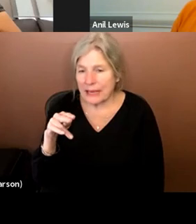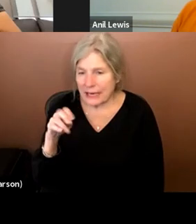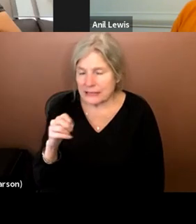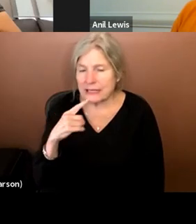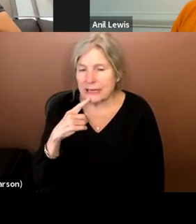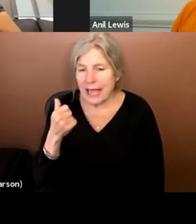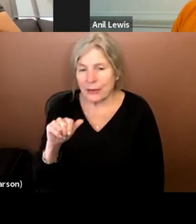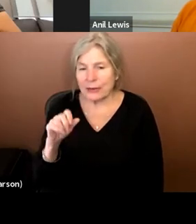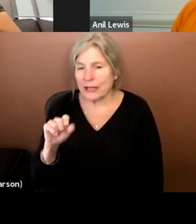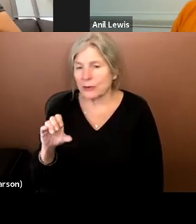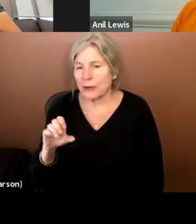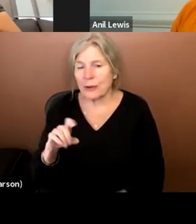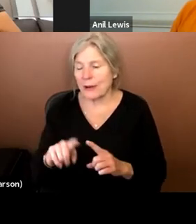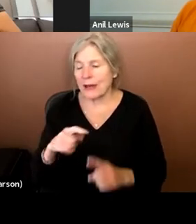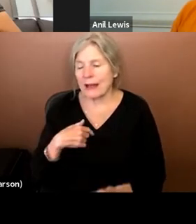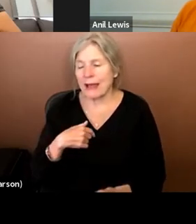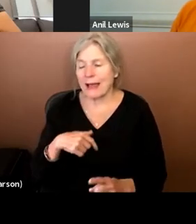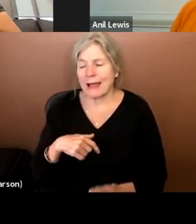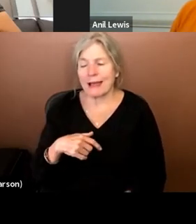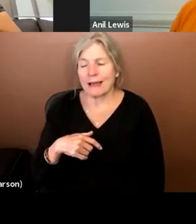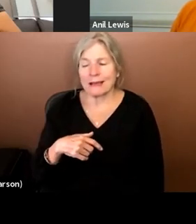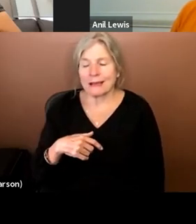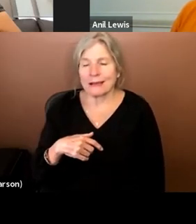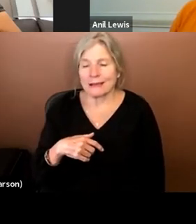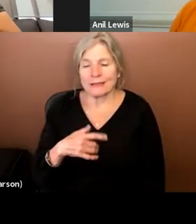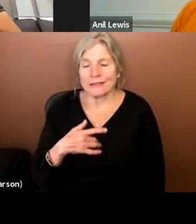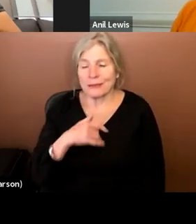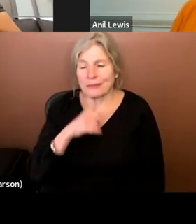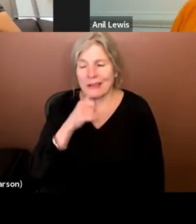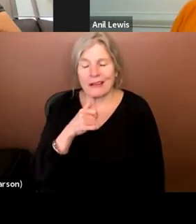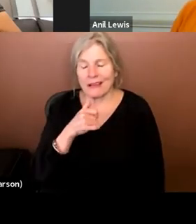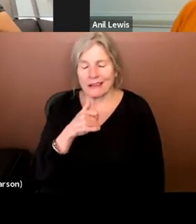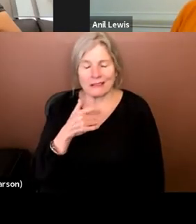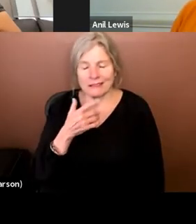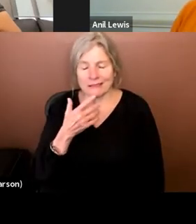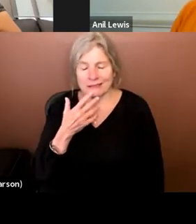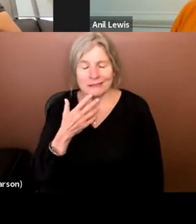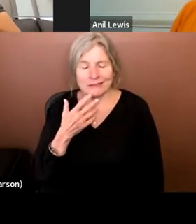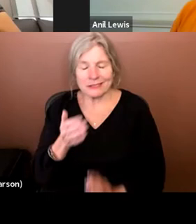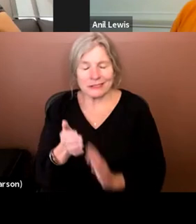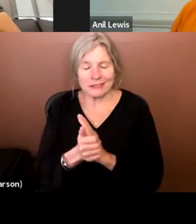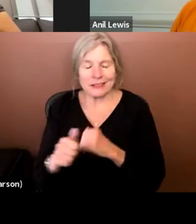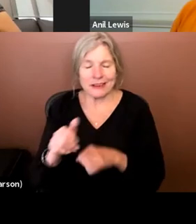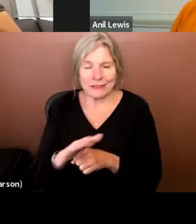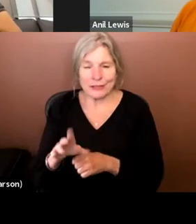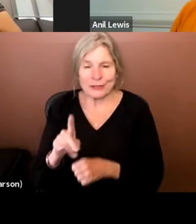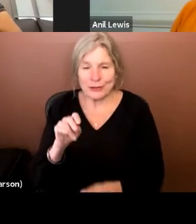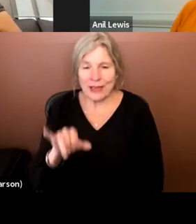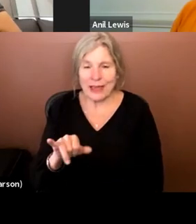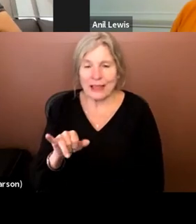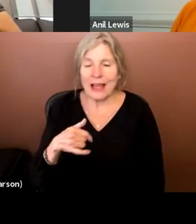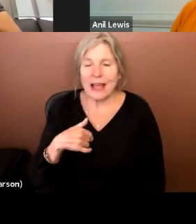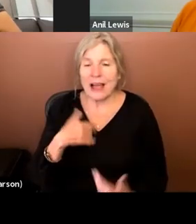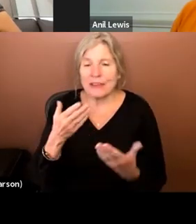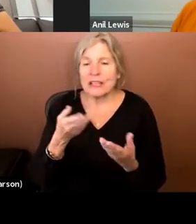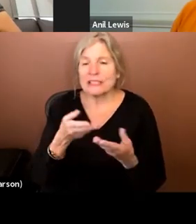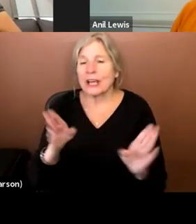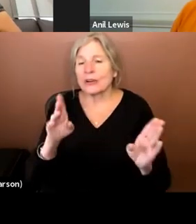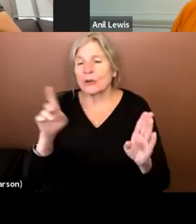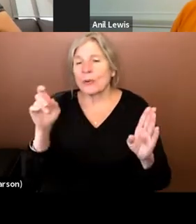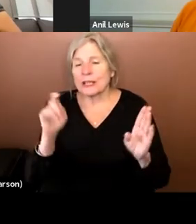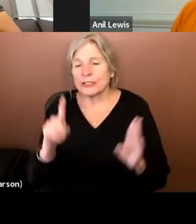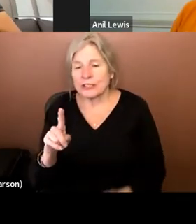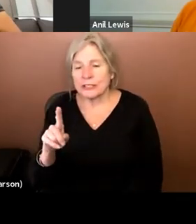anybody could do it, but I, I find myself woefully inadequate to do some of those things that we've already discussed. Um, I offer this general question,